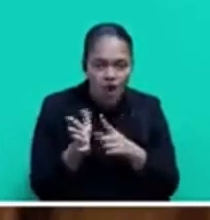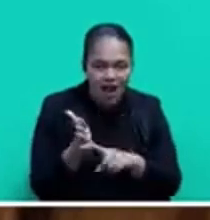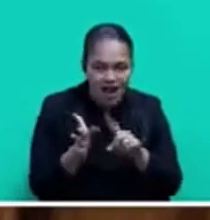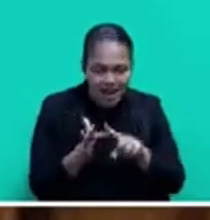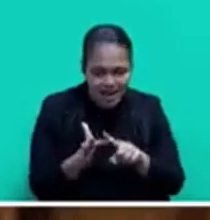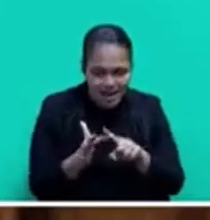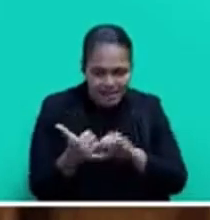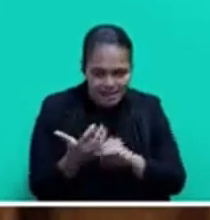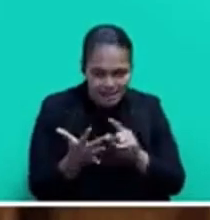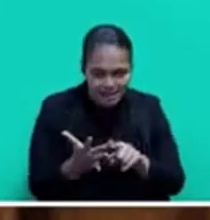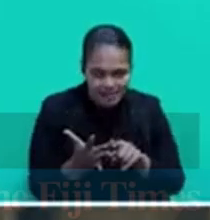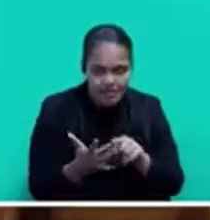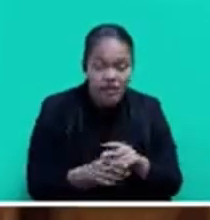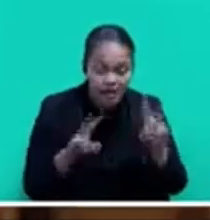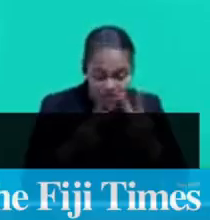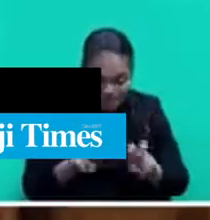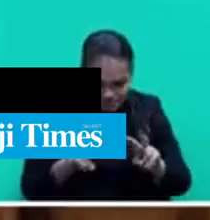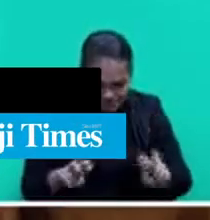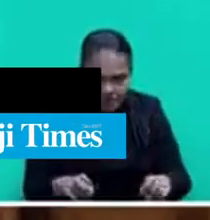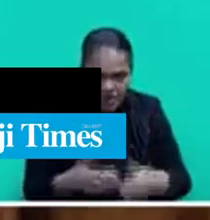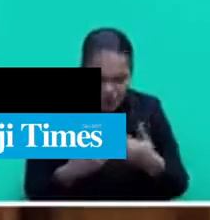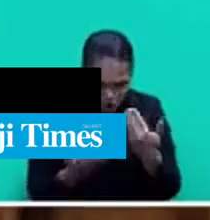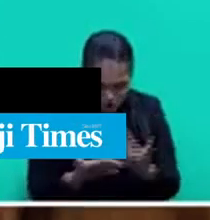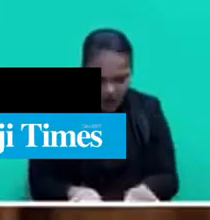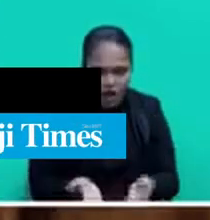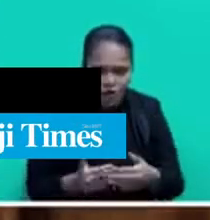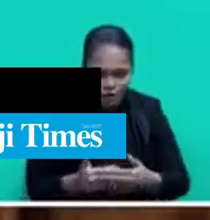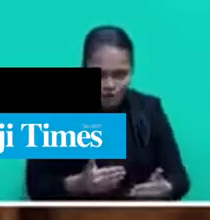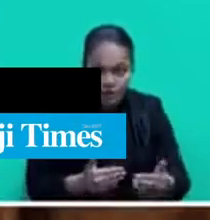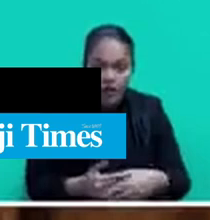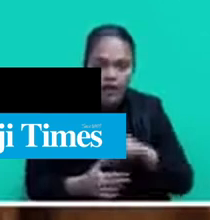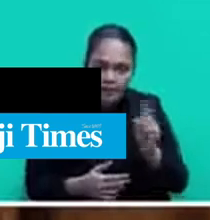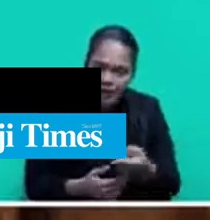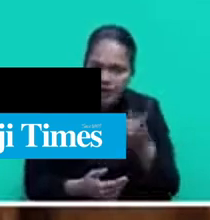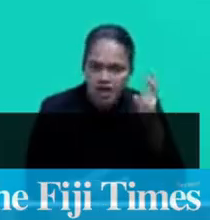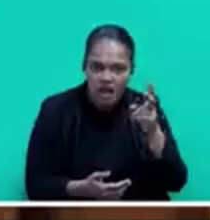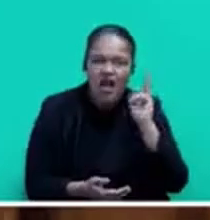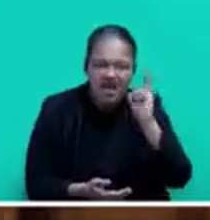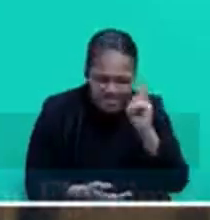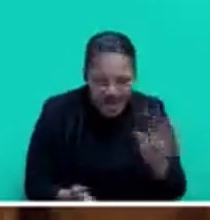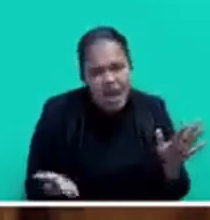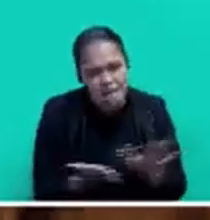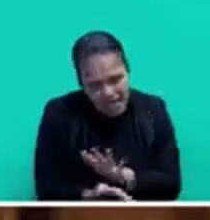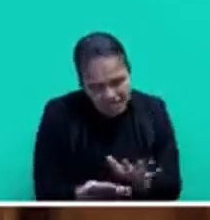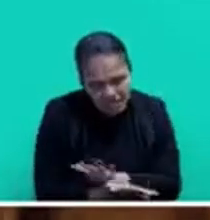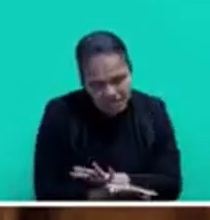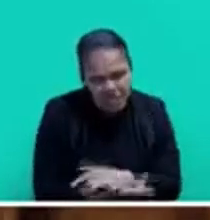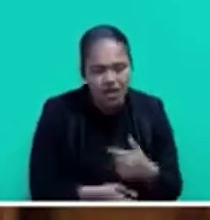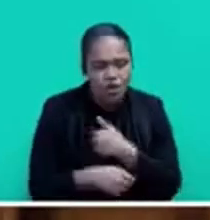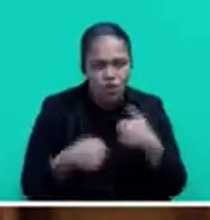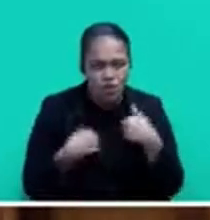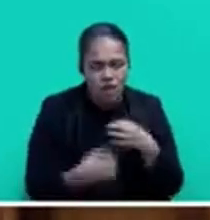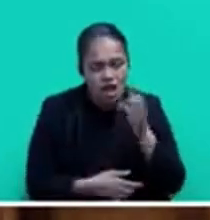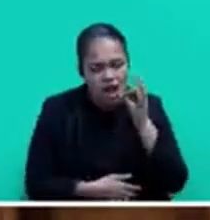The Wallacee investigation is ongoing, Mr Speaker, sir, but again, it is a mess. We have asked for